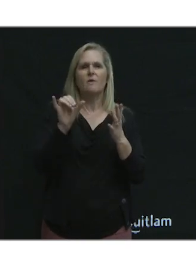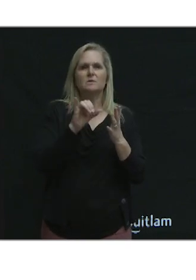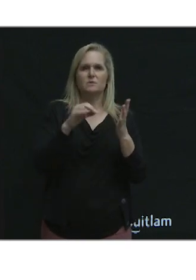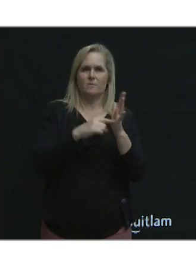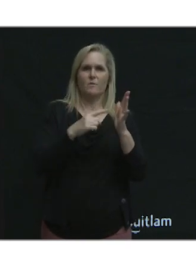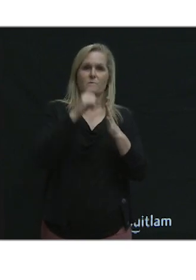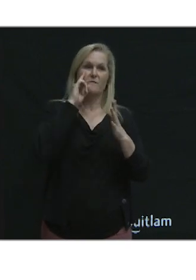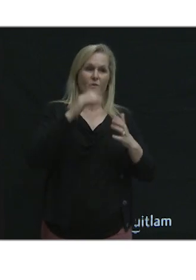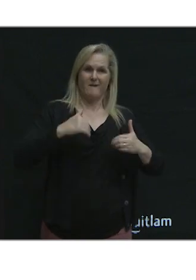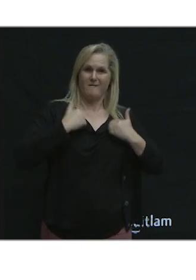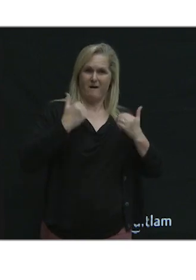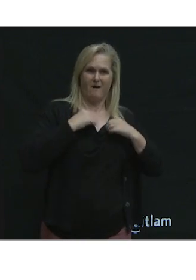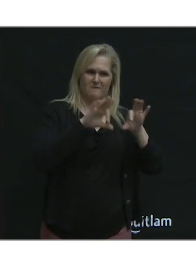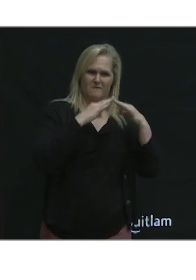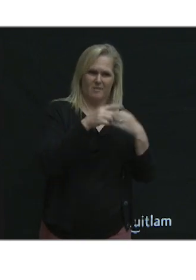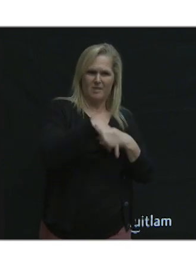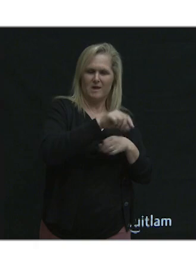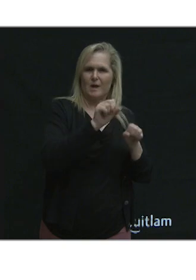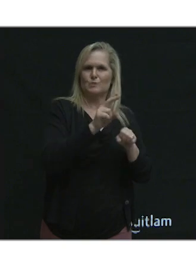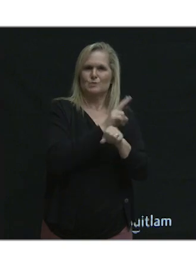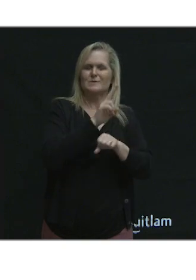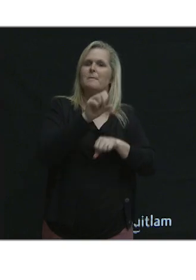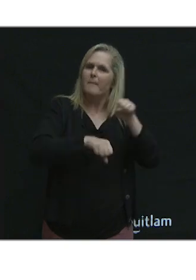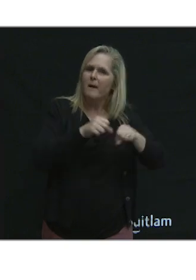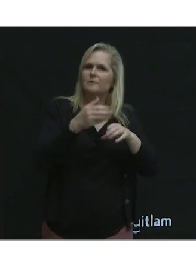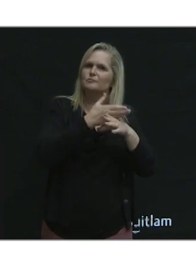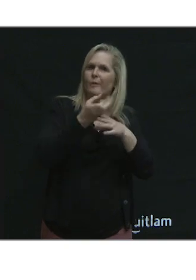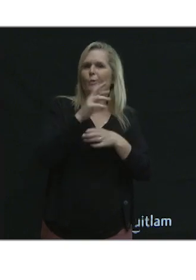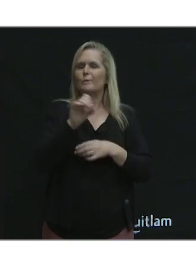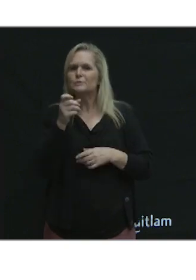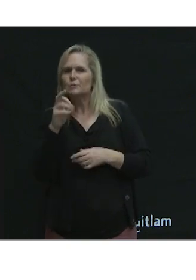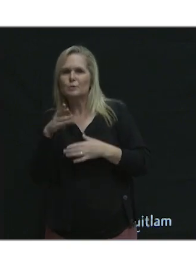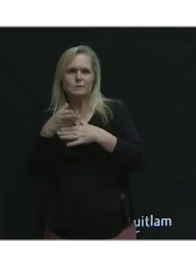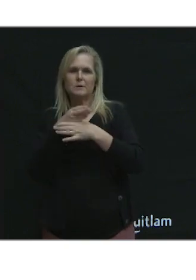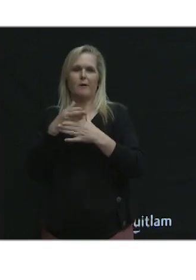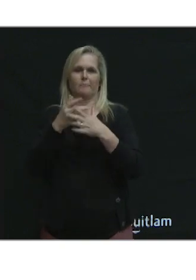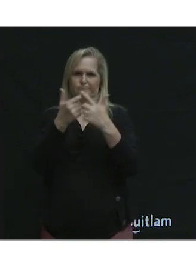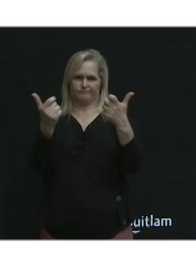for young families to use bike share or scooter share.